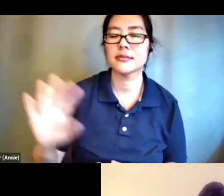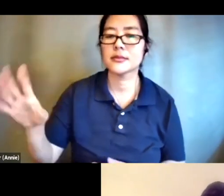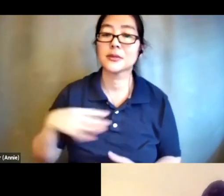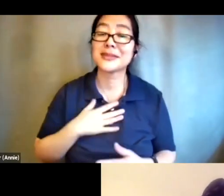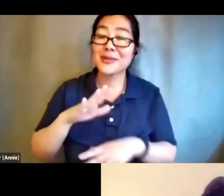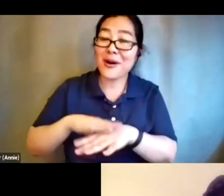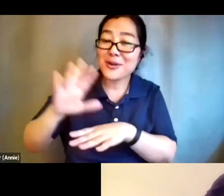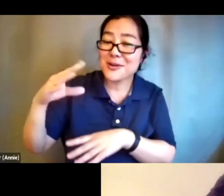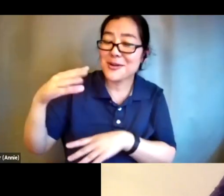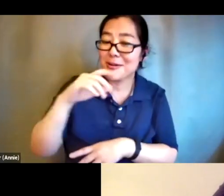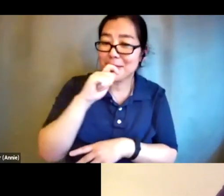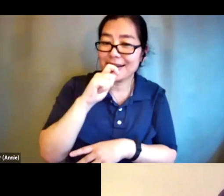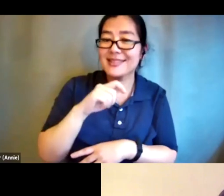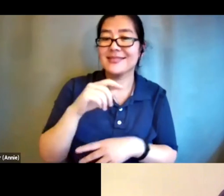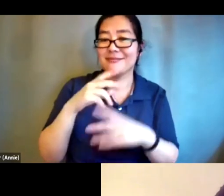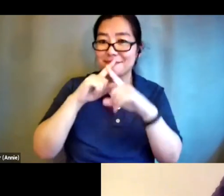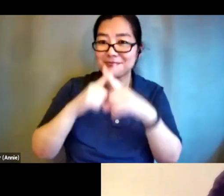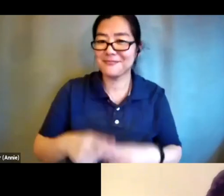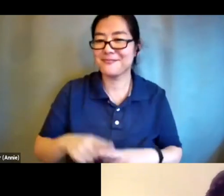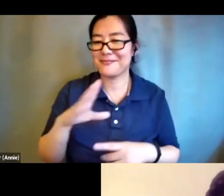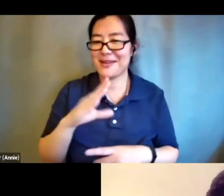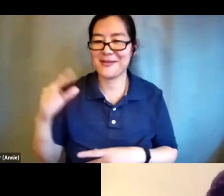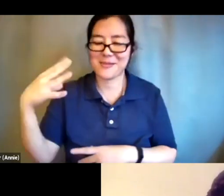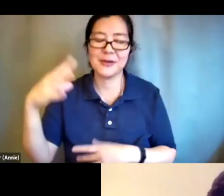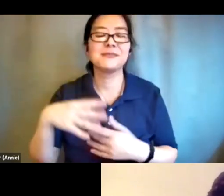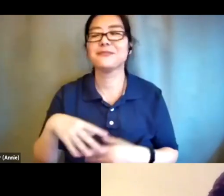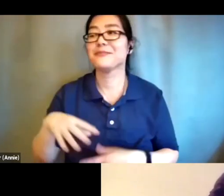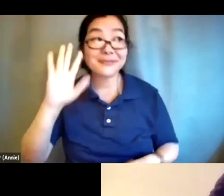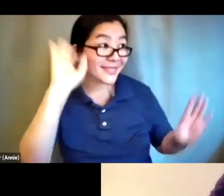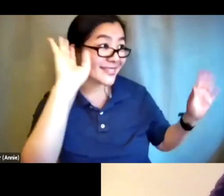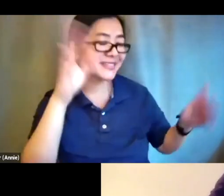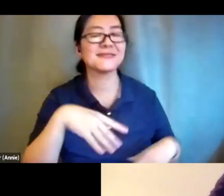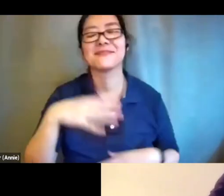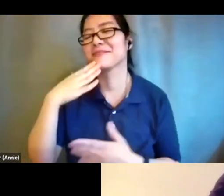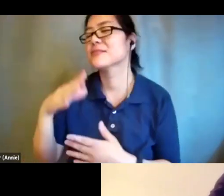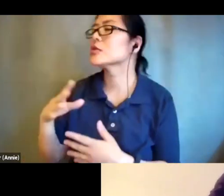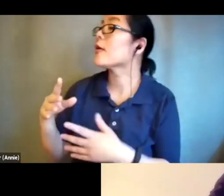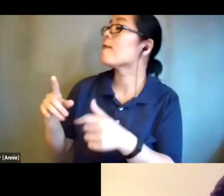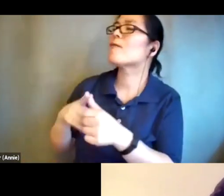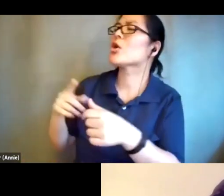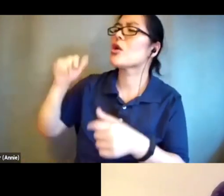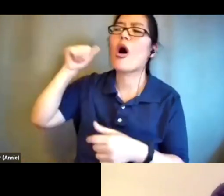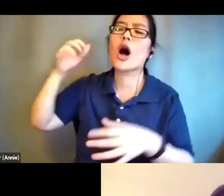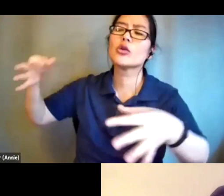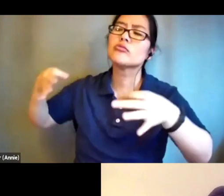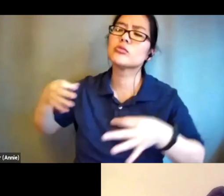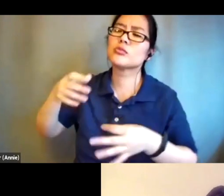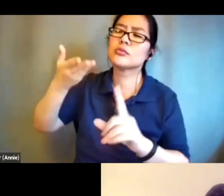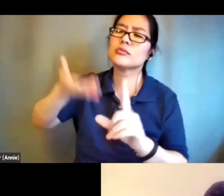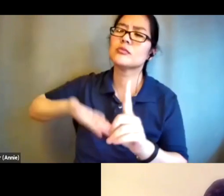india i'd like for you to share an audio description of yourself for our participants